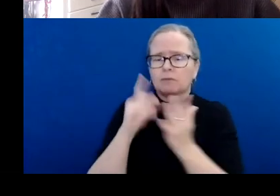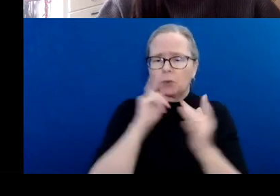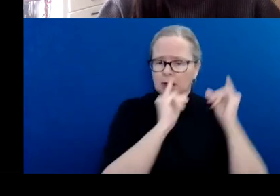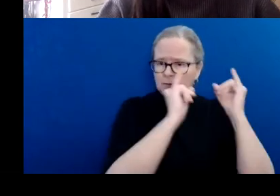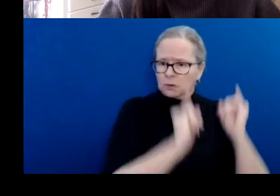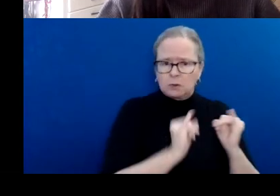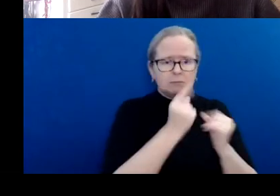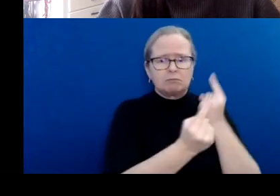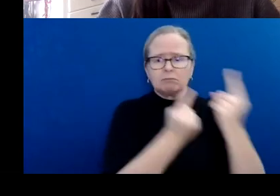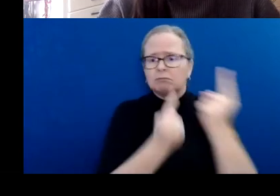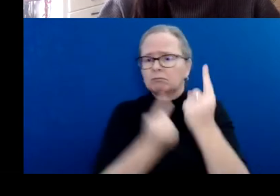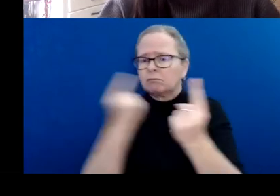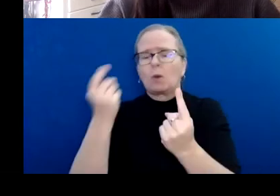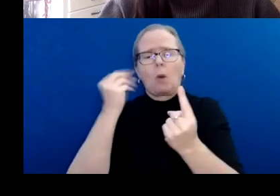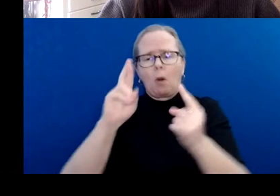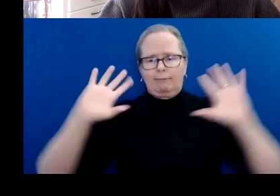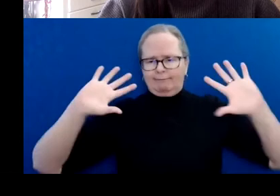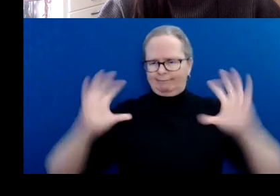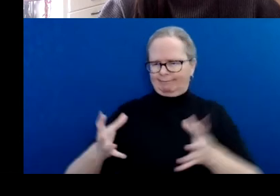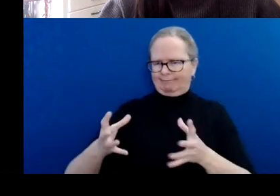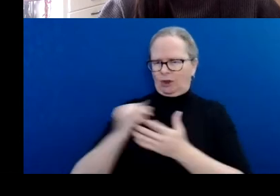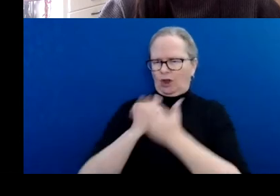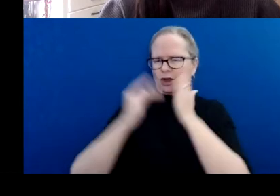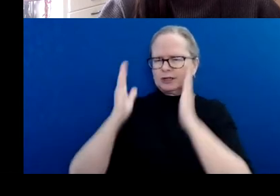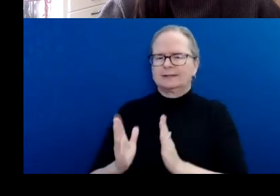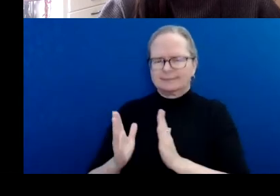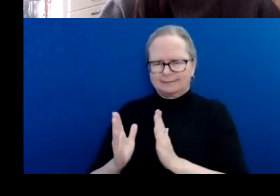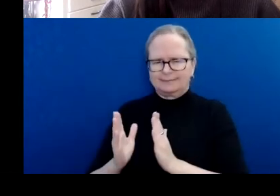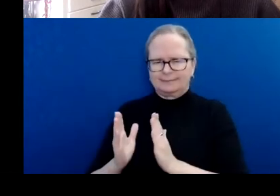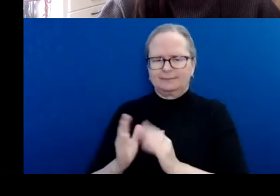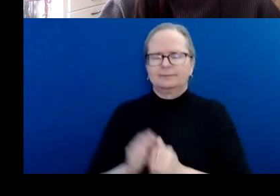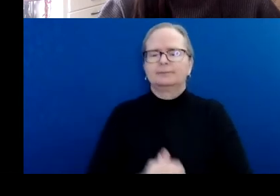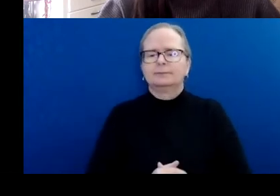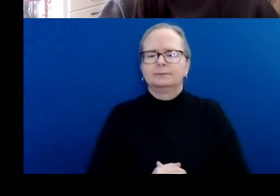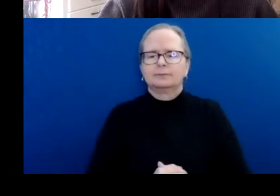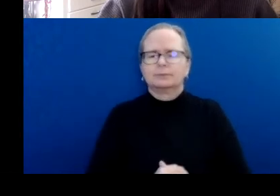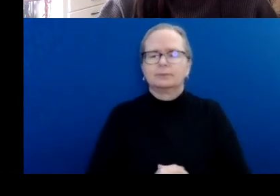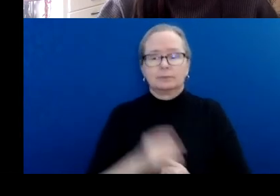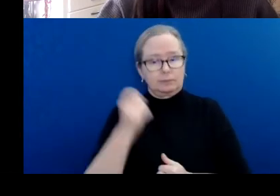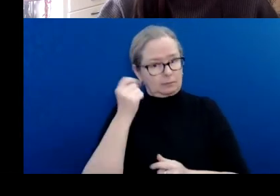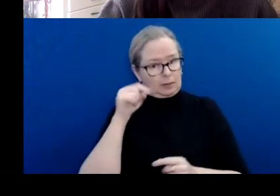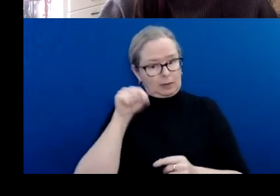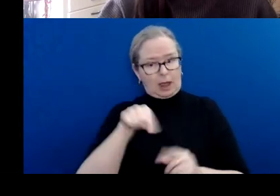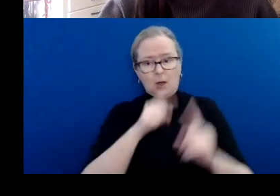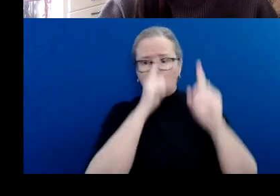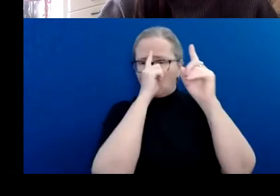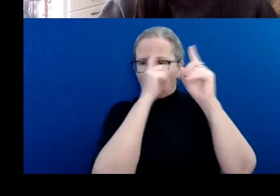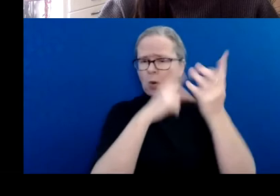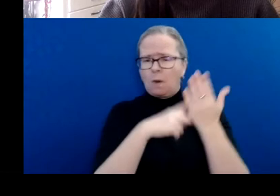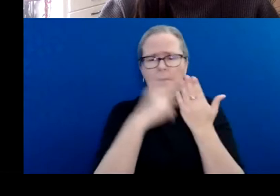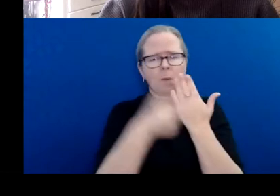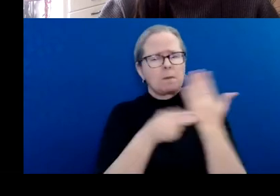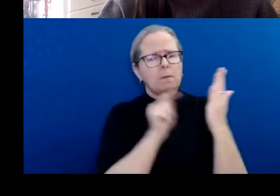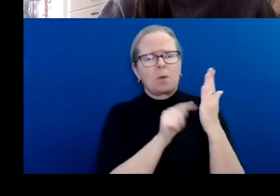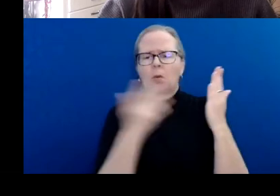The overall goal of the program is to contribute to the skills and knowledge required to advance artists' careers